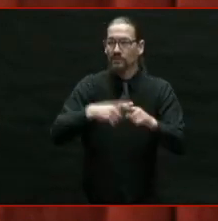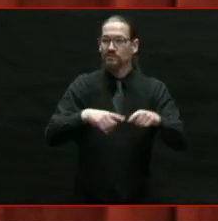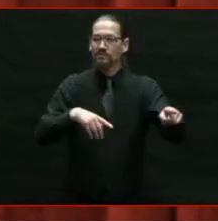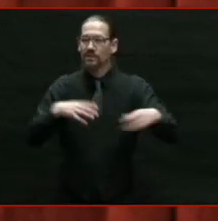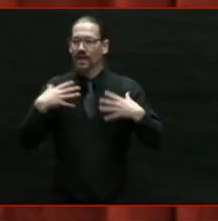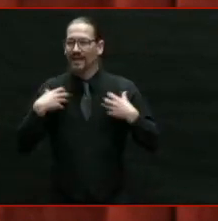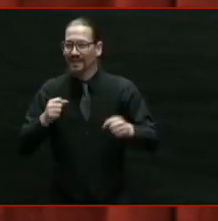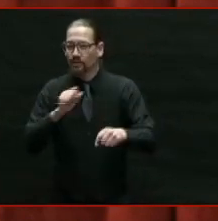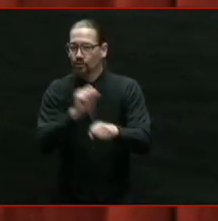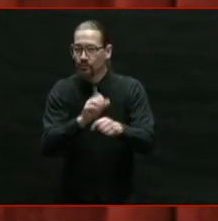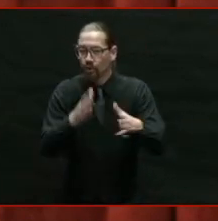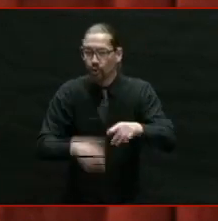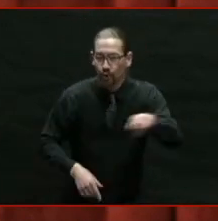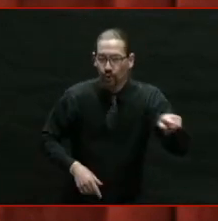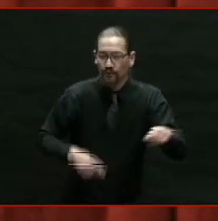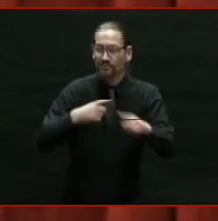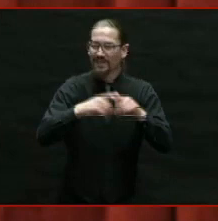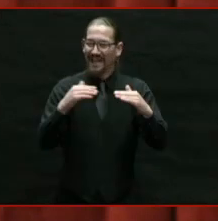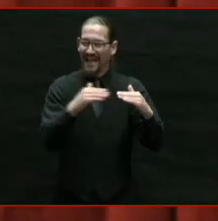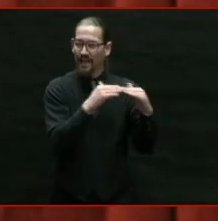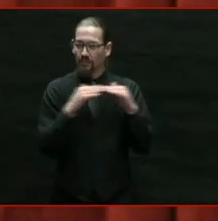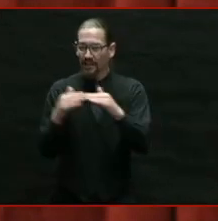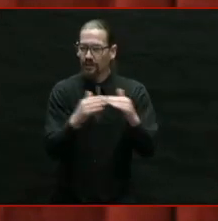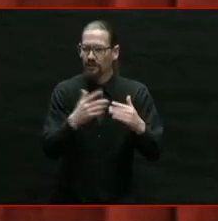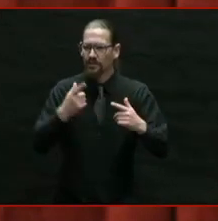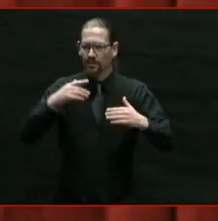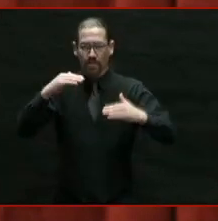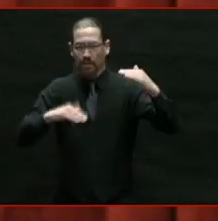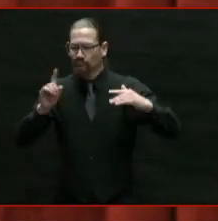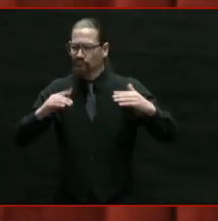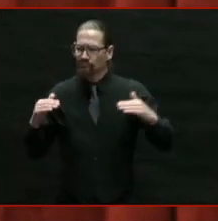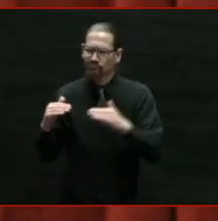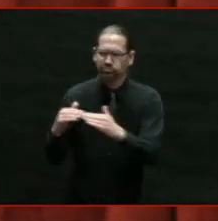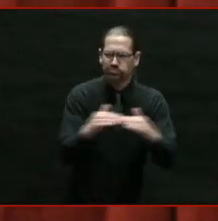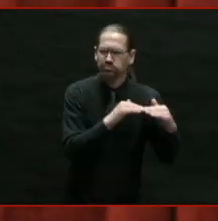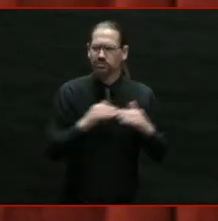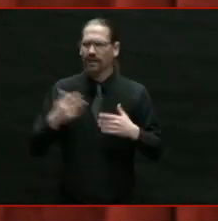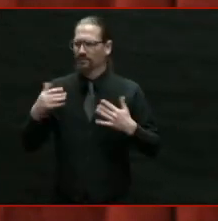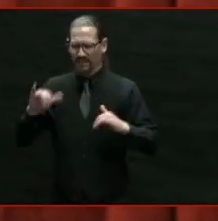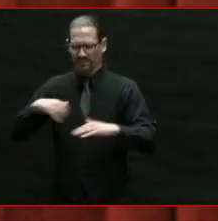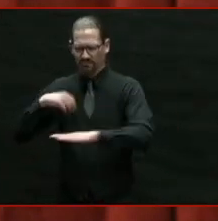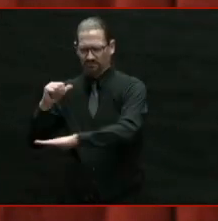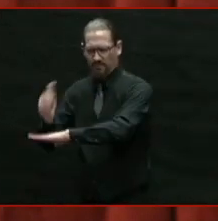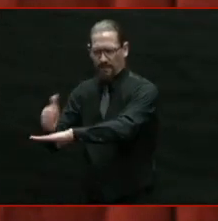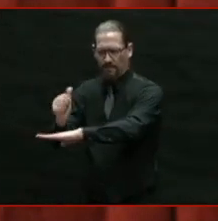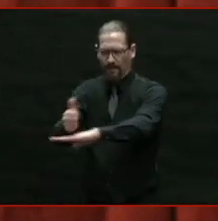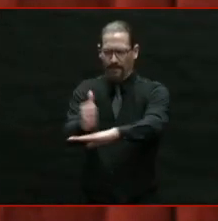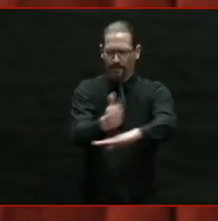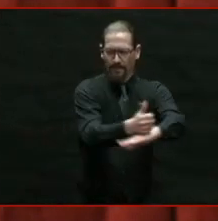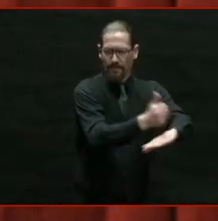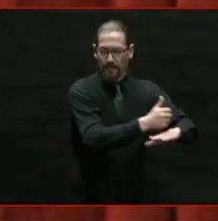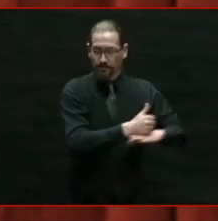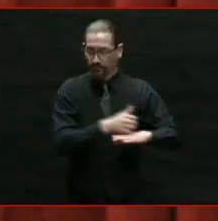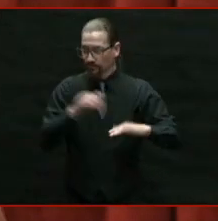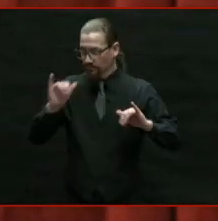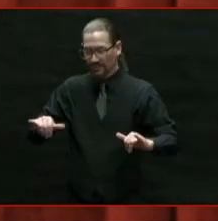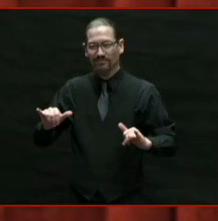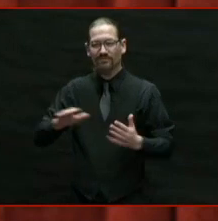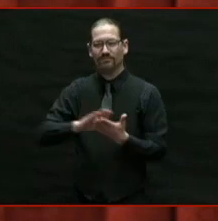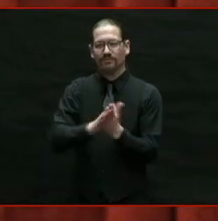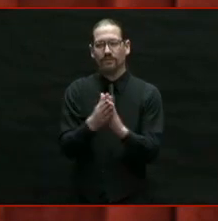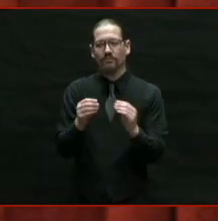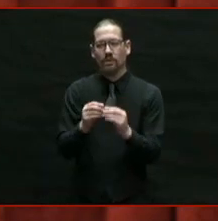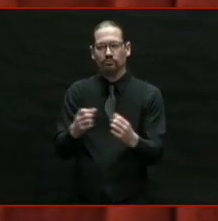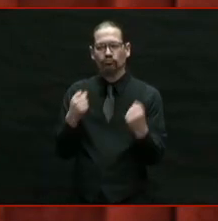And on that foundation, we will together build back better. And